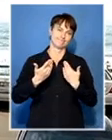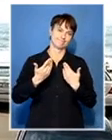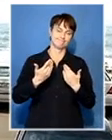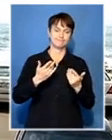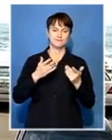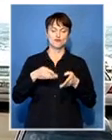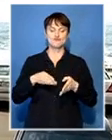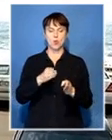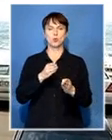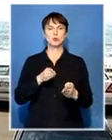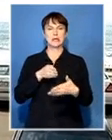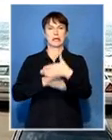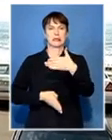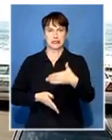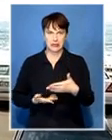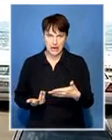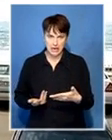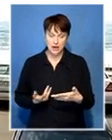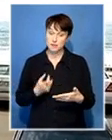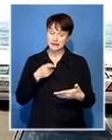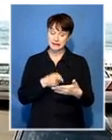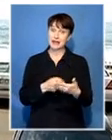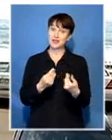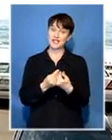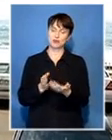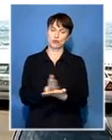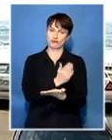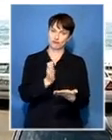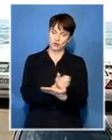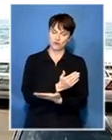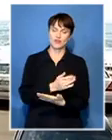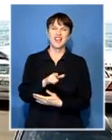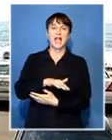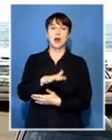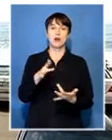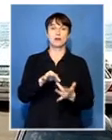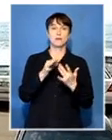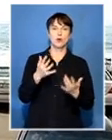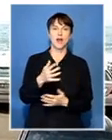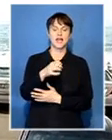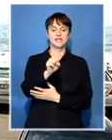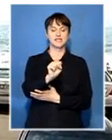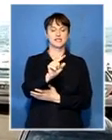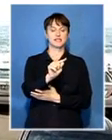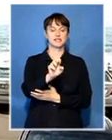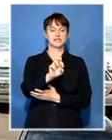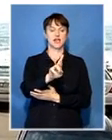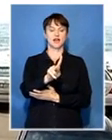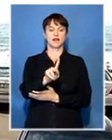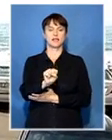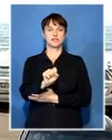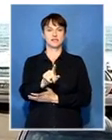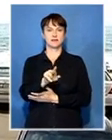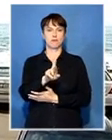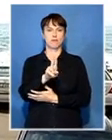but those obstacles were removed and then they found that the locks have been changed but those have also been